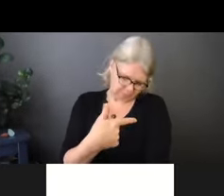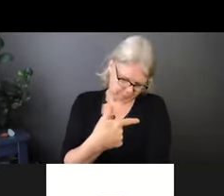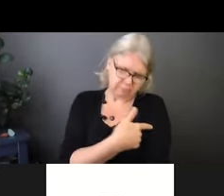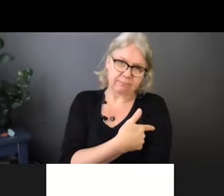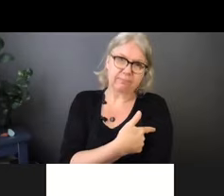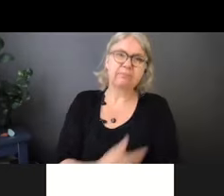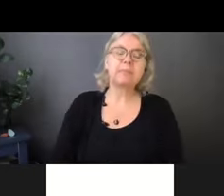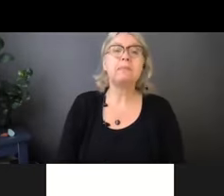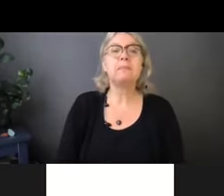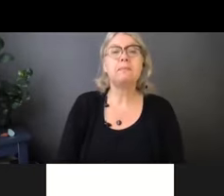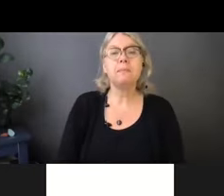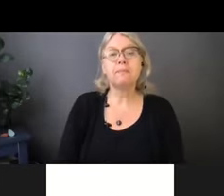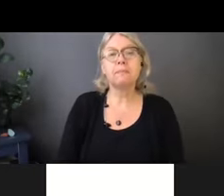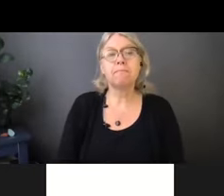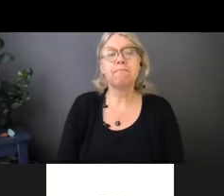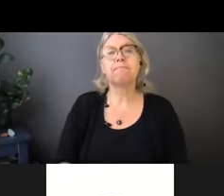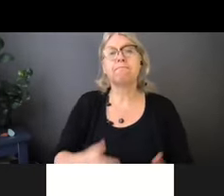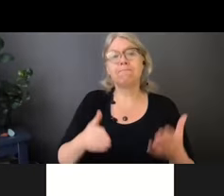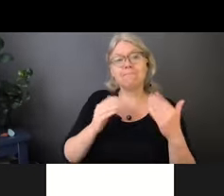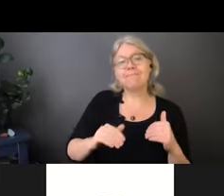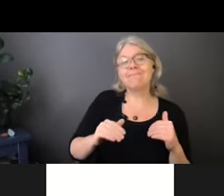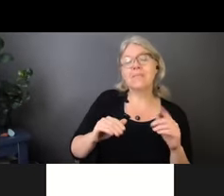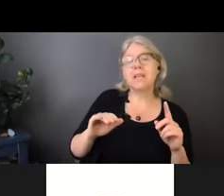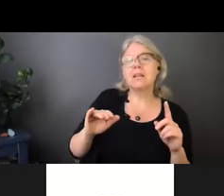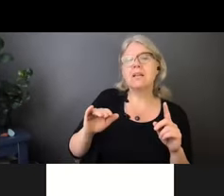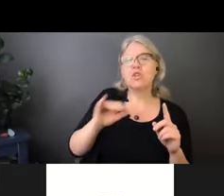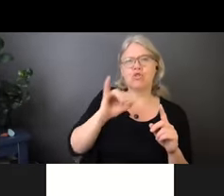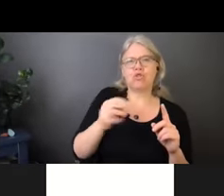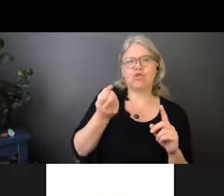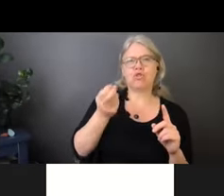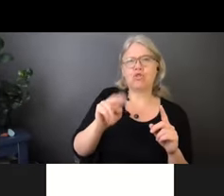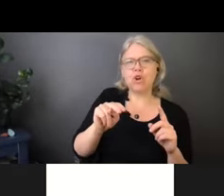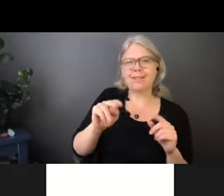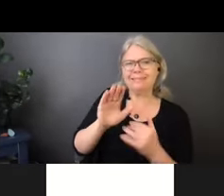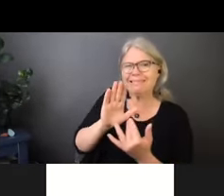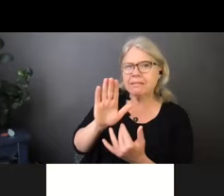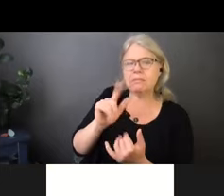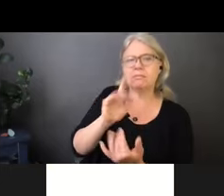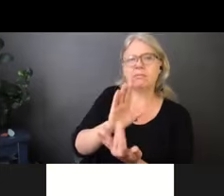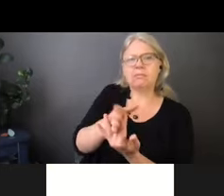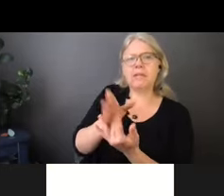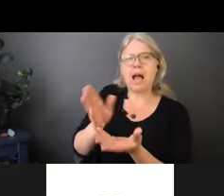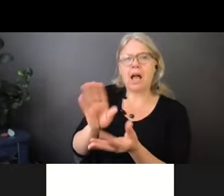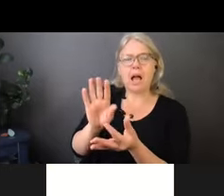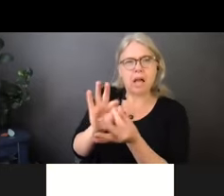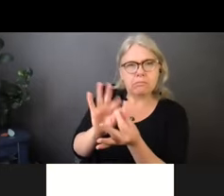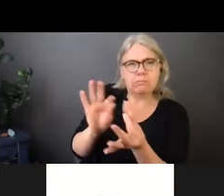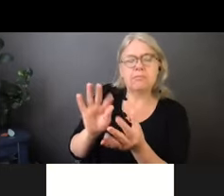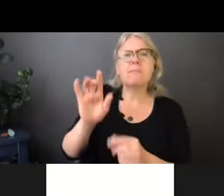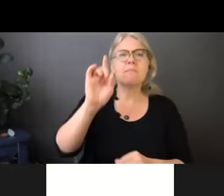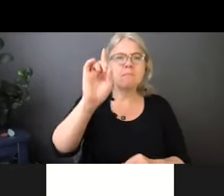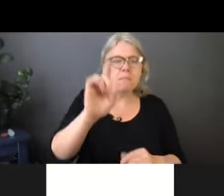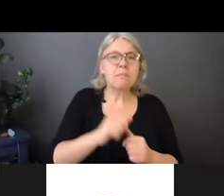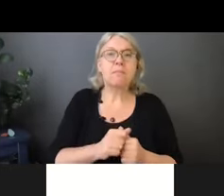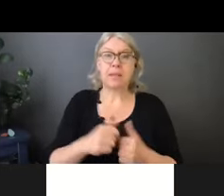may I, uh, sorry, David. Um, I have basically, uh, been